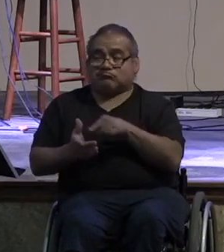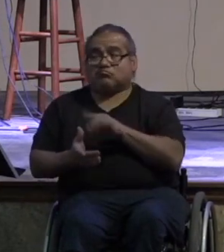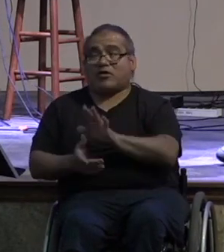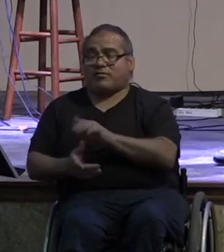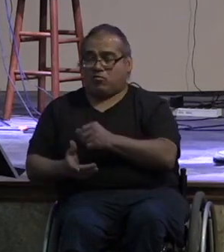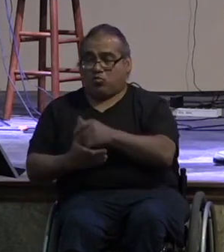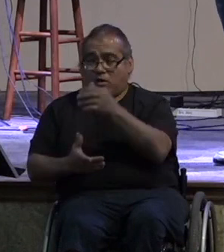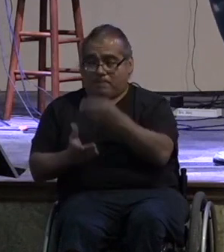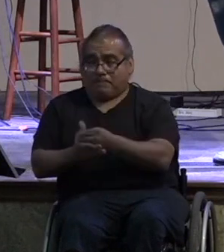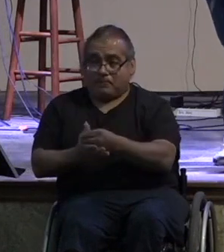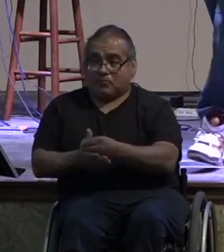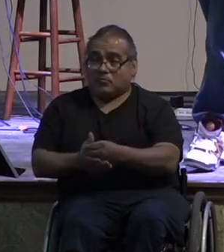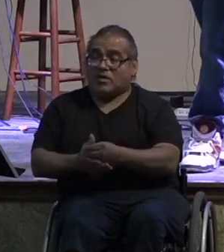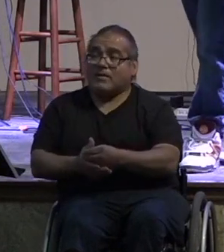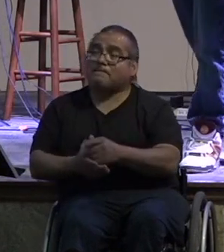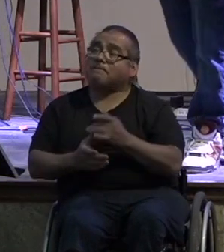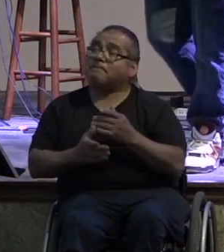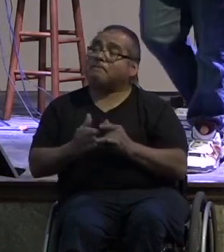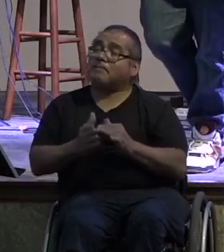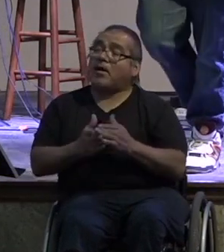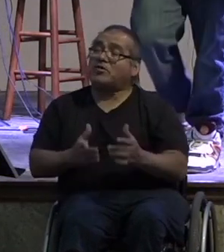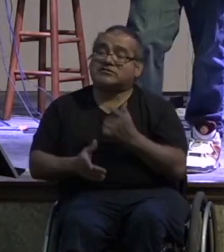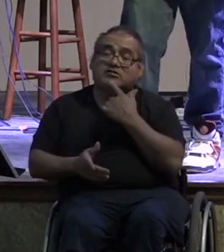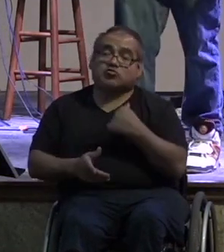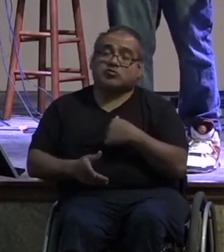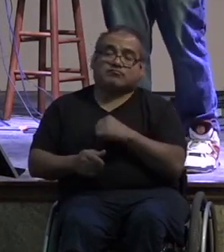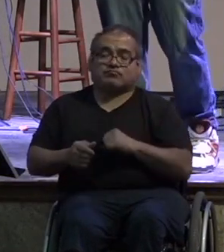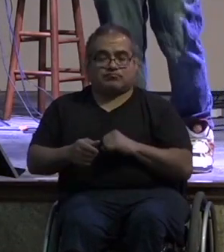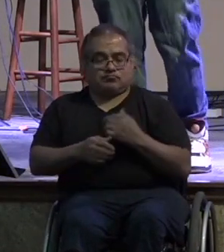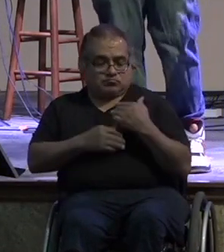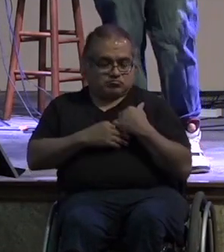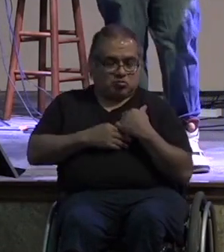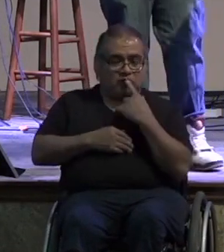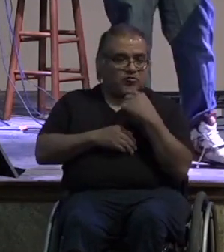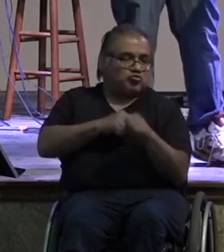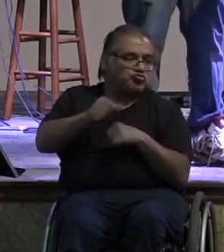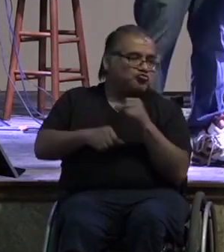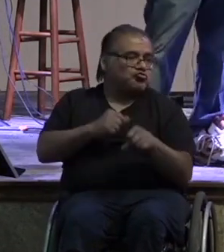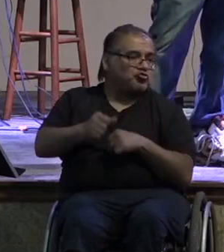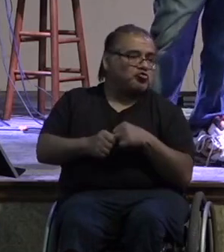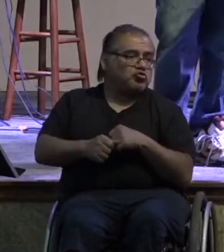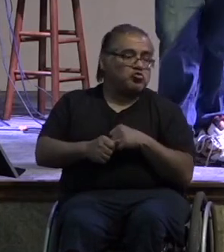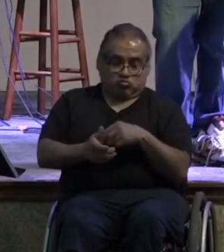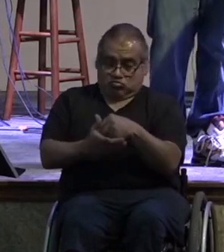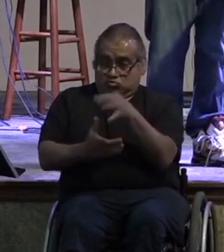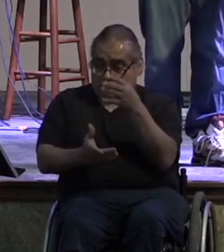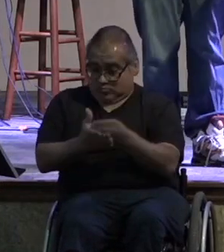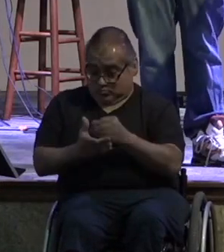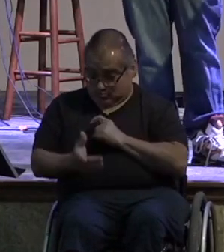well the bible says that we have a responsibility to one another so the wealth that i have been given